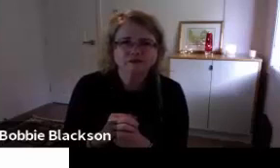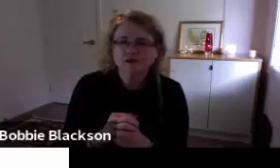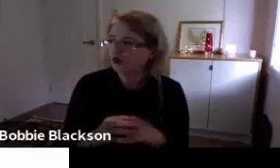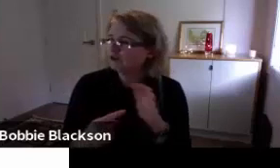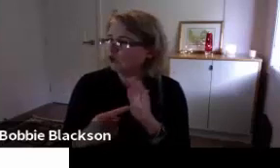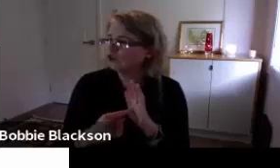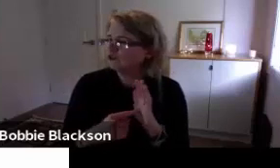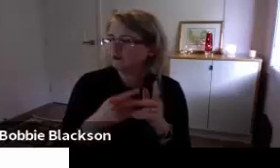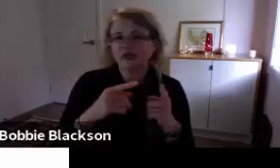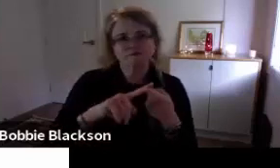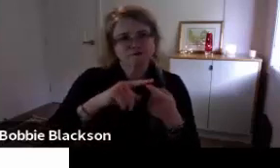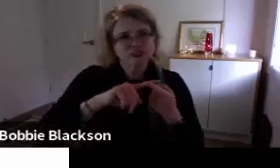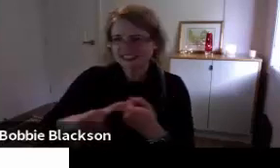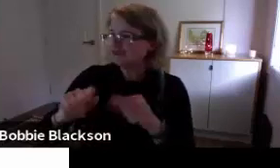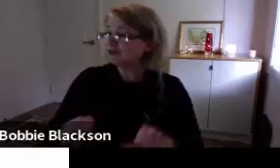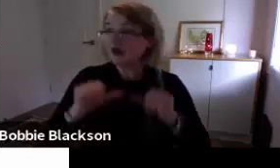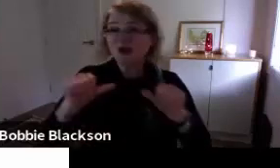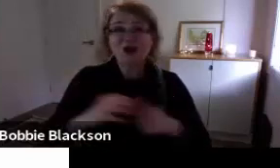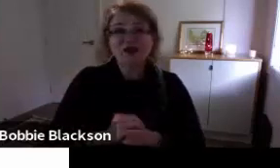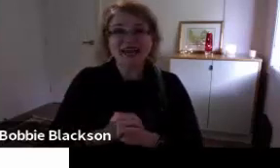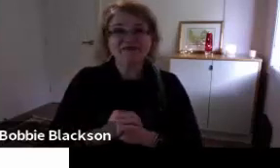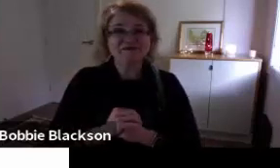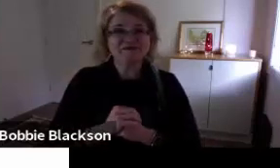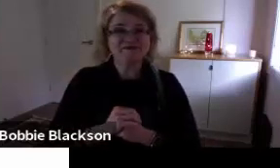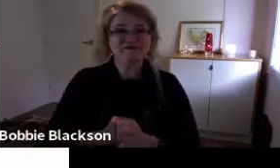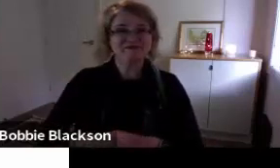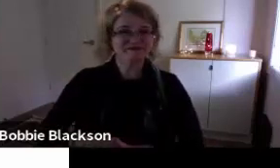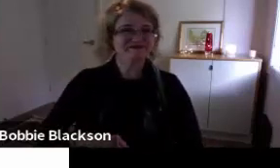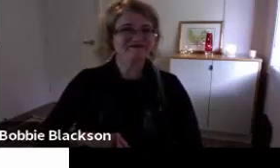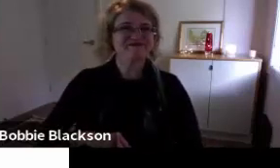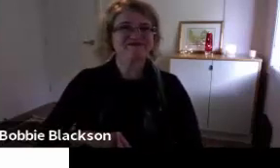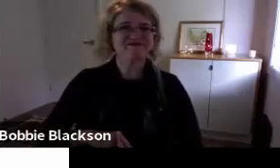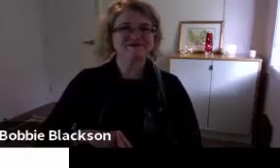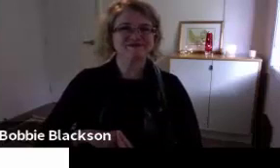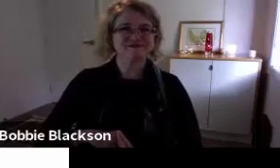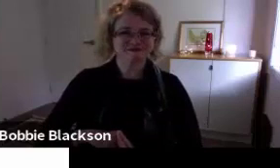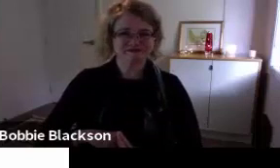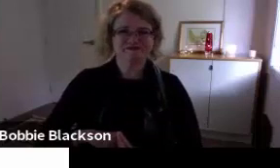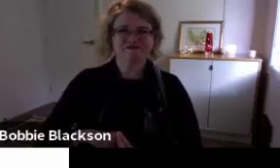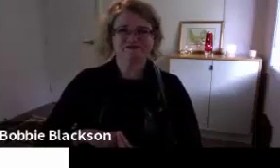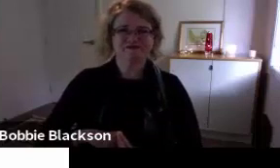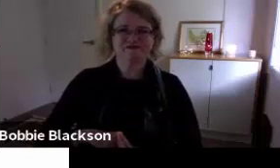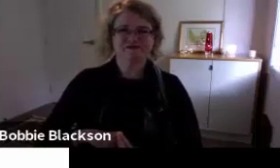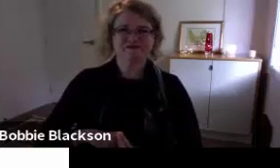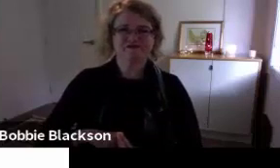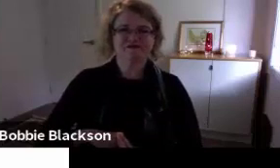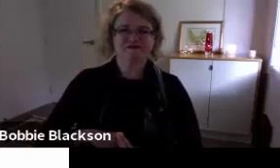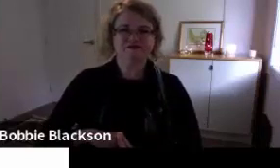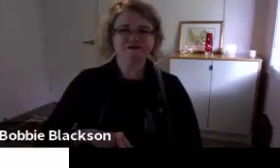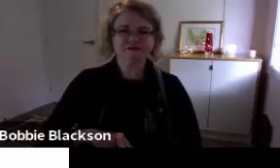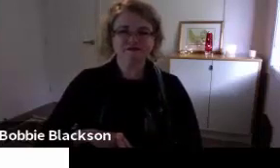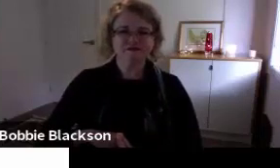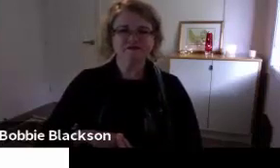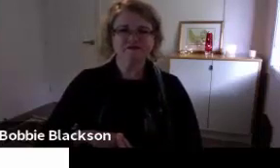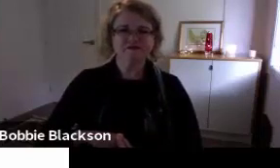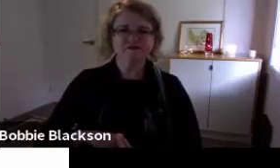throughout the semester is very important for there to be two consistent interpreters for there to the student. And